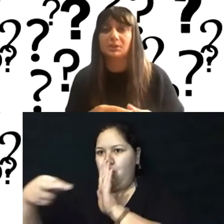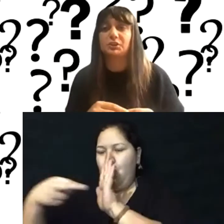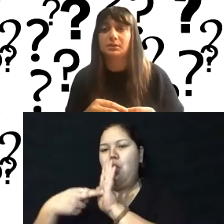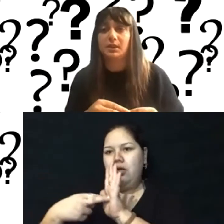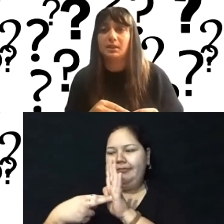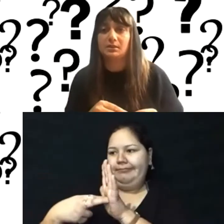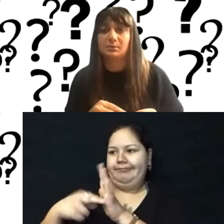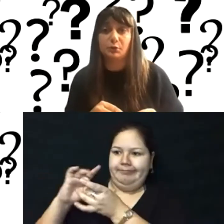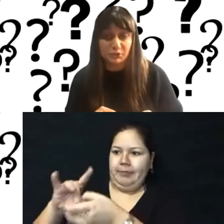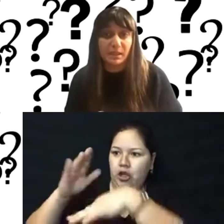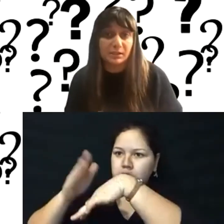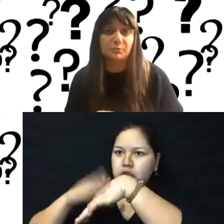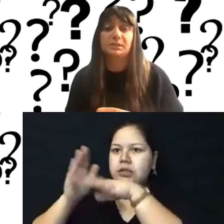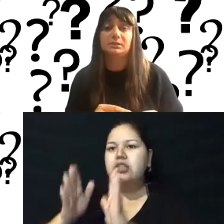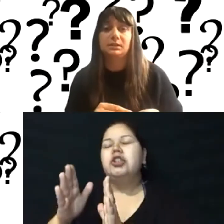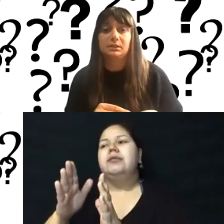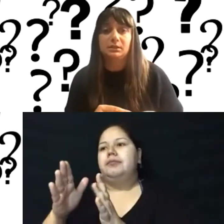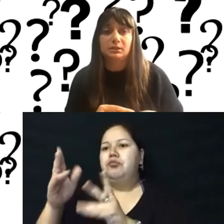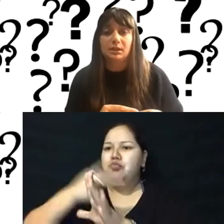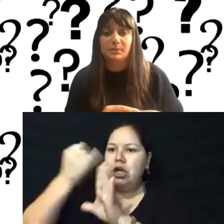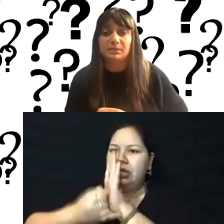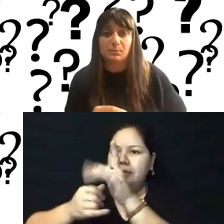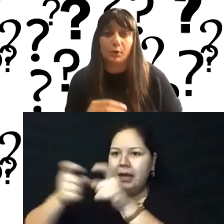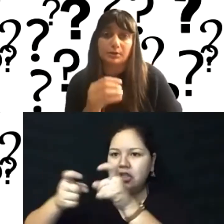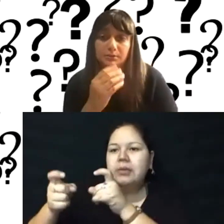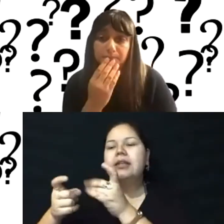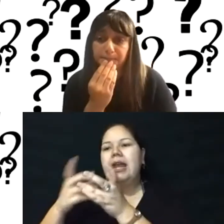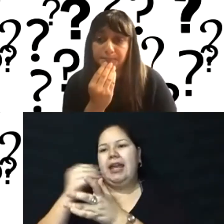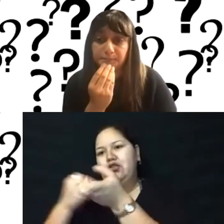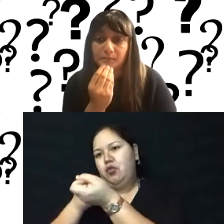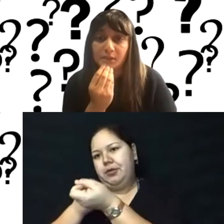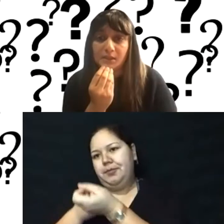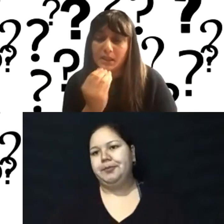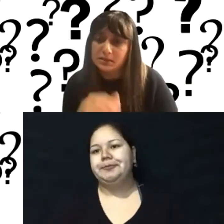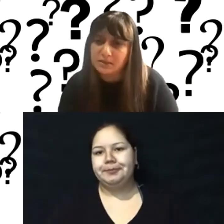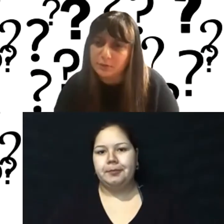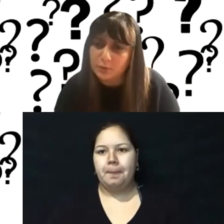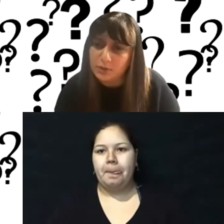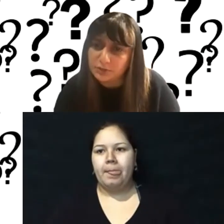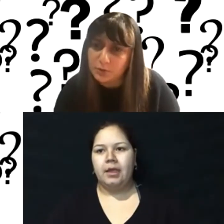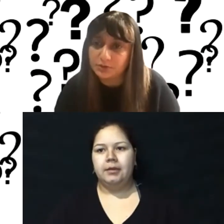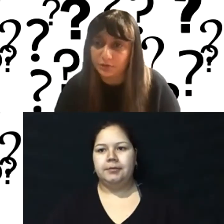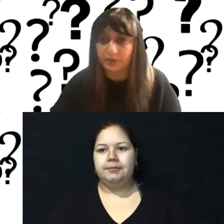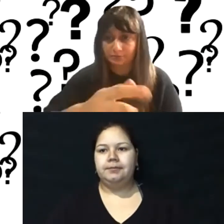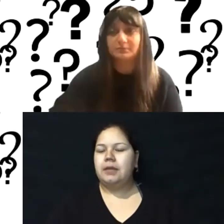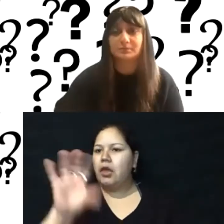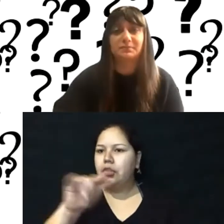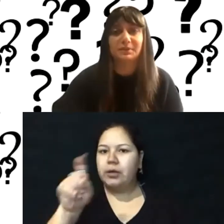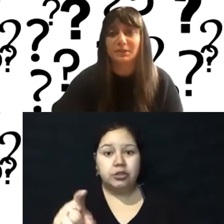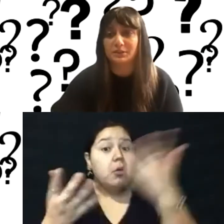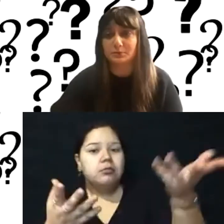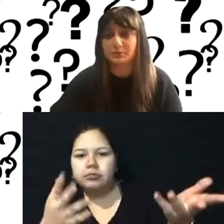of consultation and project management, um, and support and the other question. Oh, sorry.